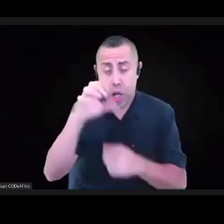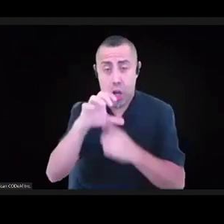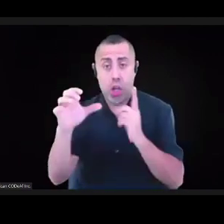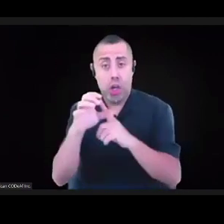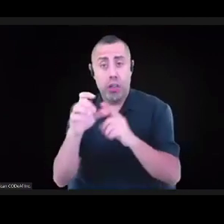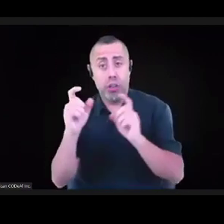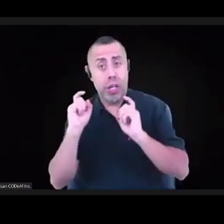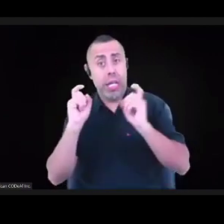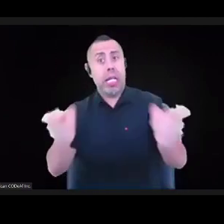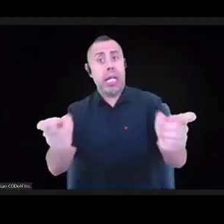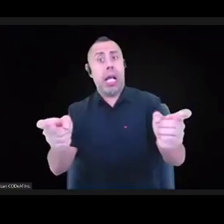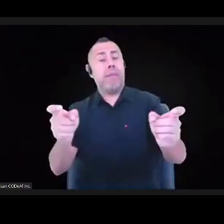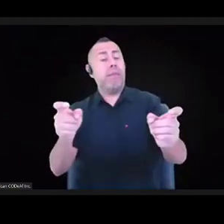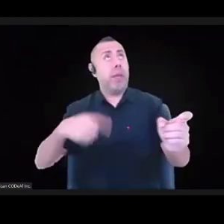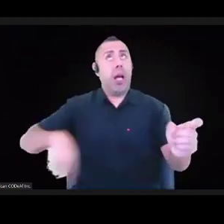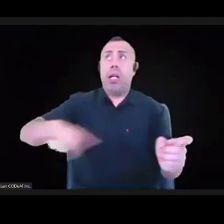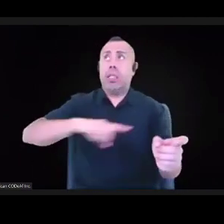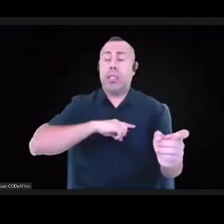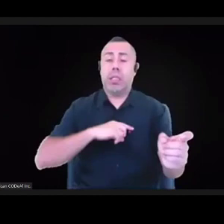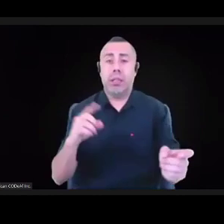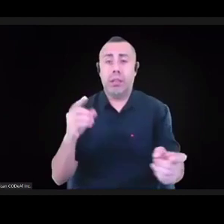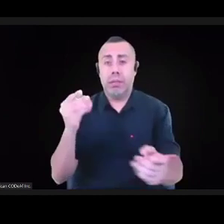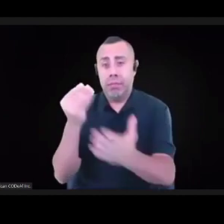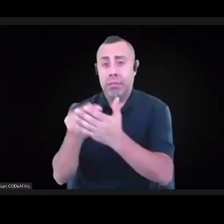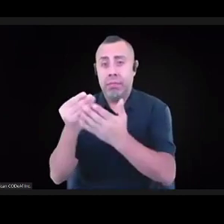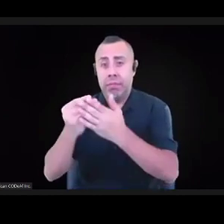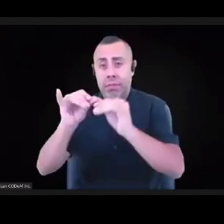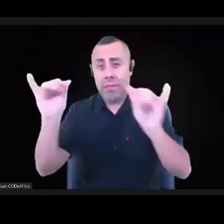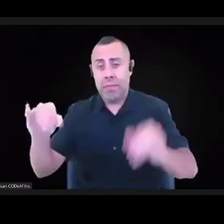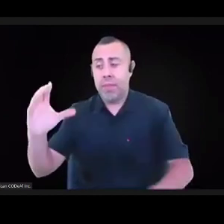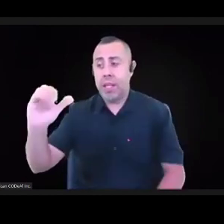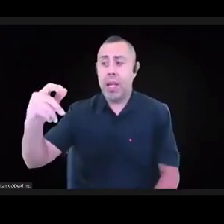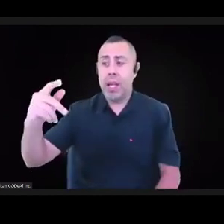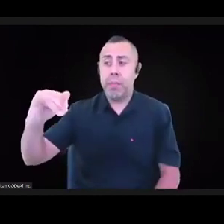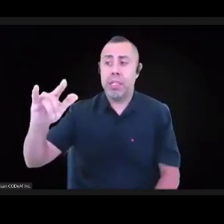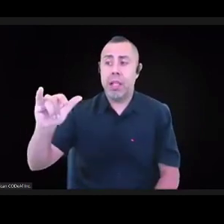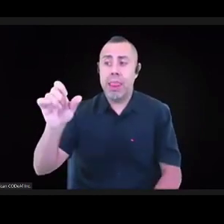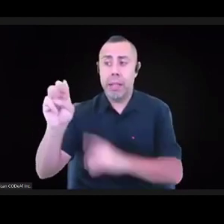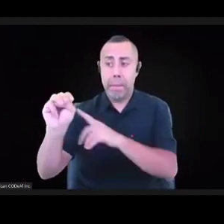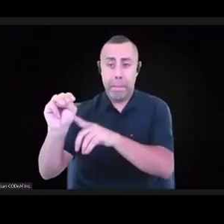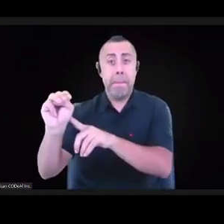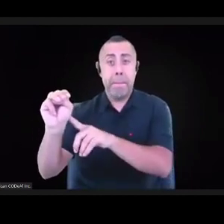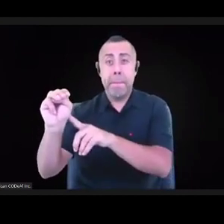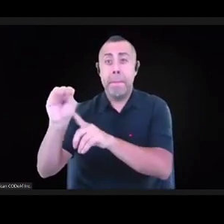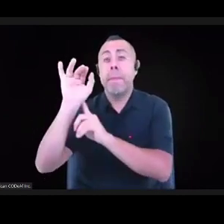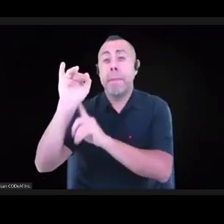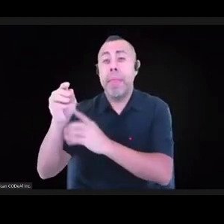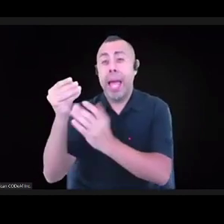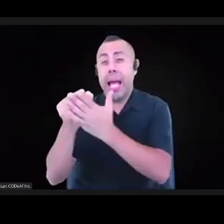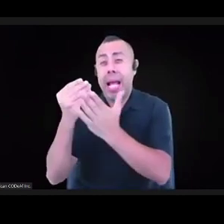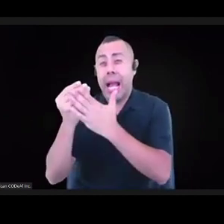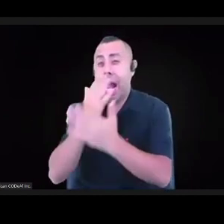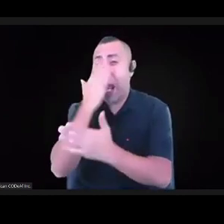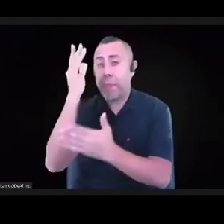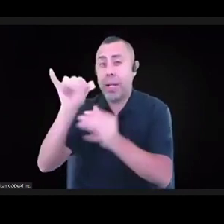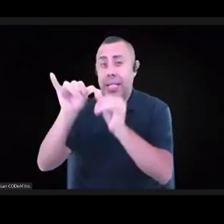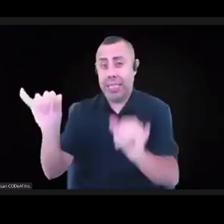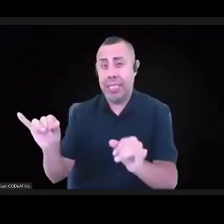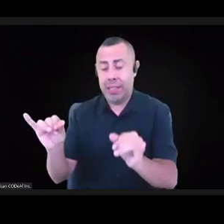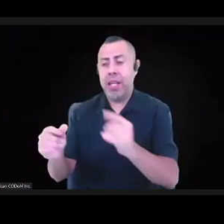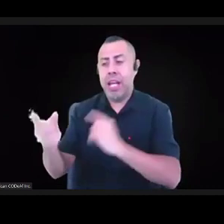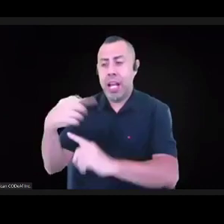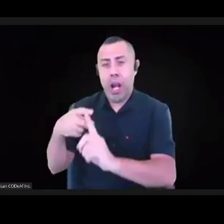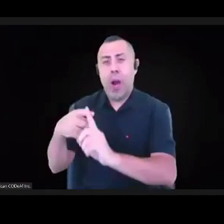It's a, it came out of a racialized culture, a culture that saw difference, it saw war, it saw